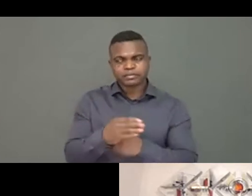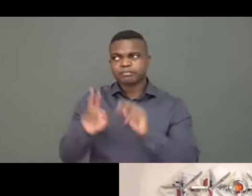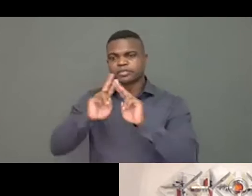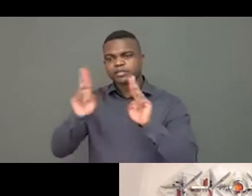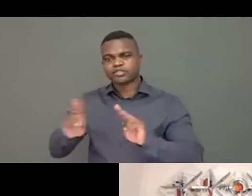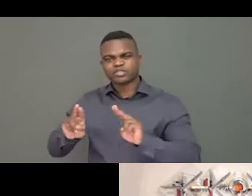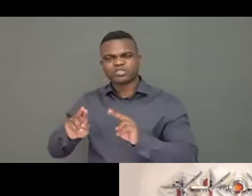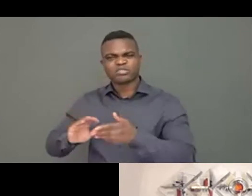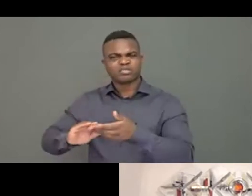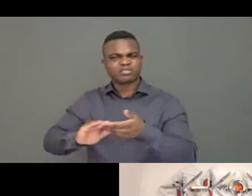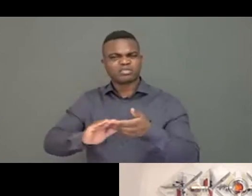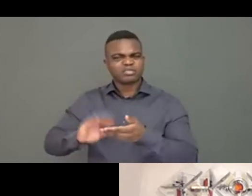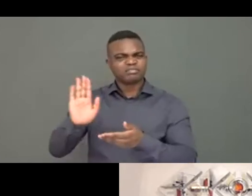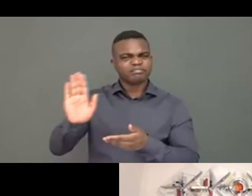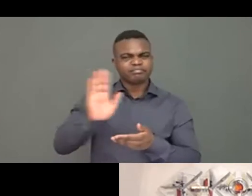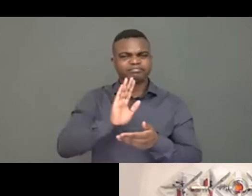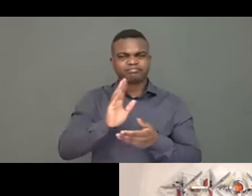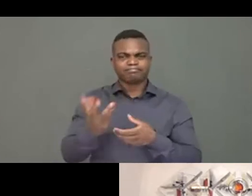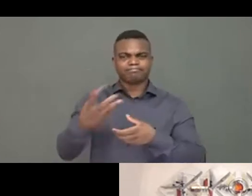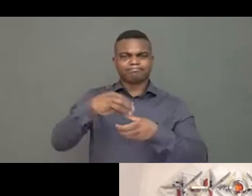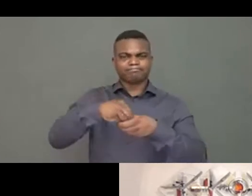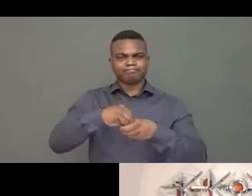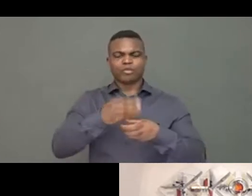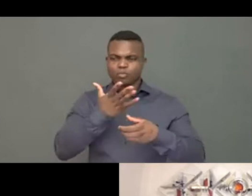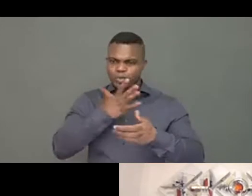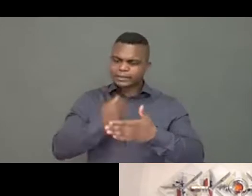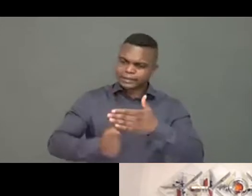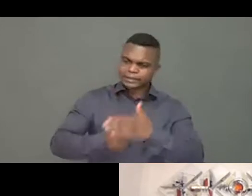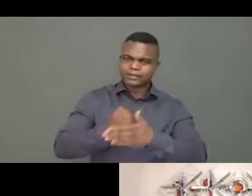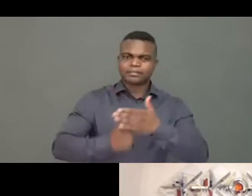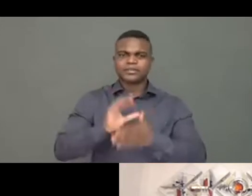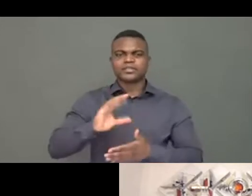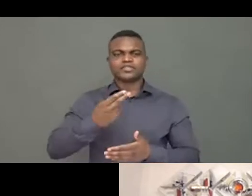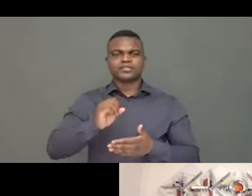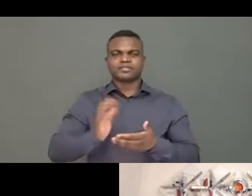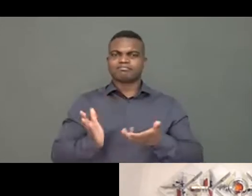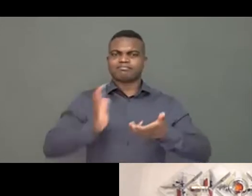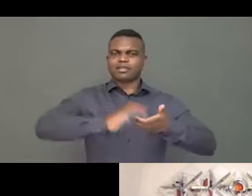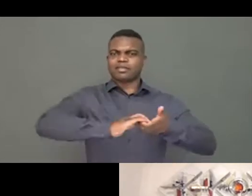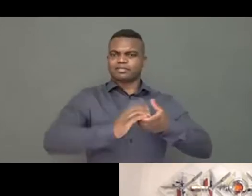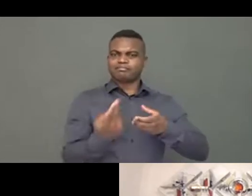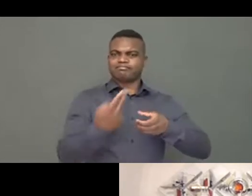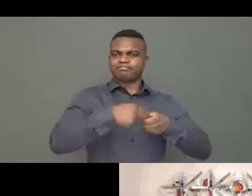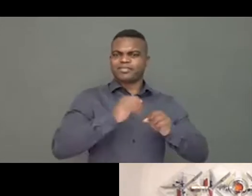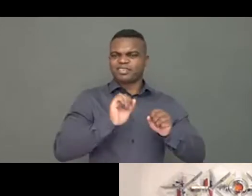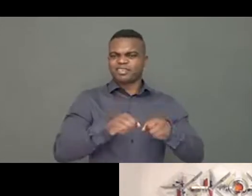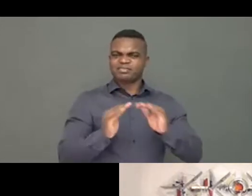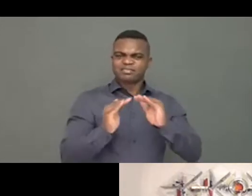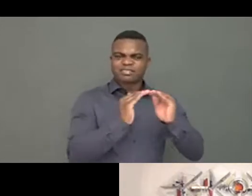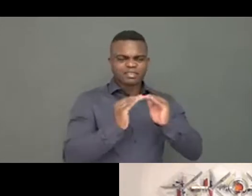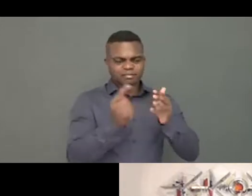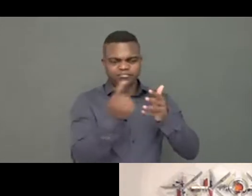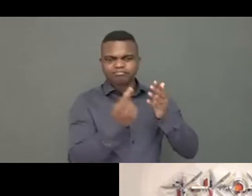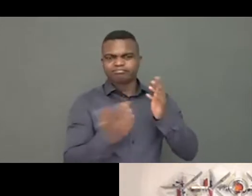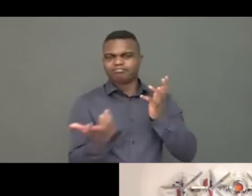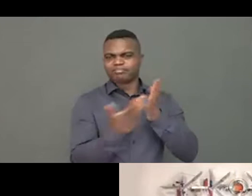disabilities in times of crisis. So can you talk a little bit about that, that accessibility component? The good news about